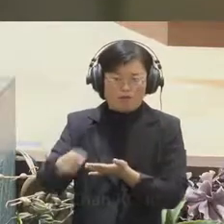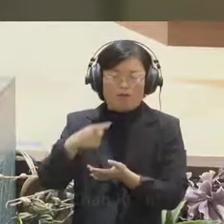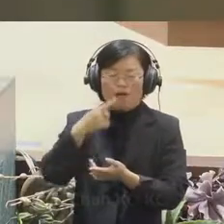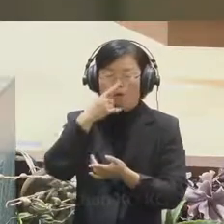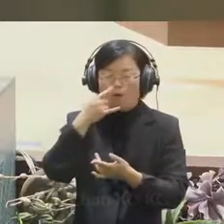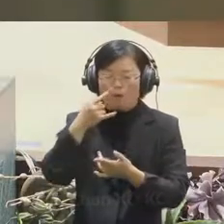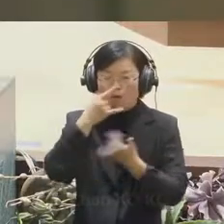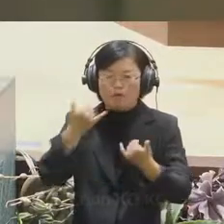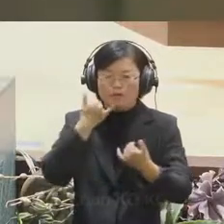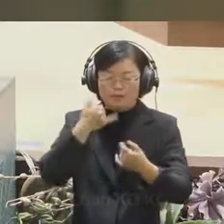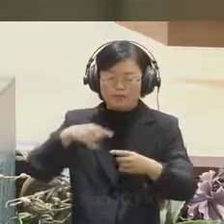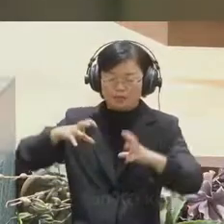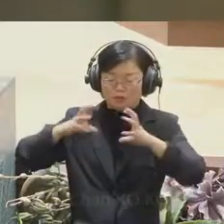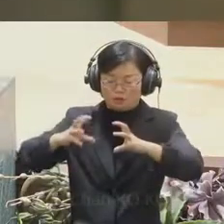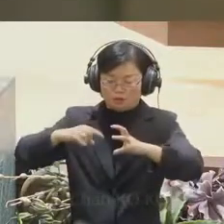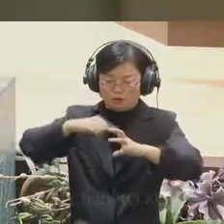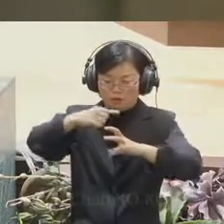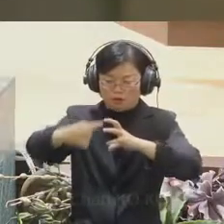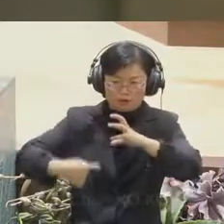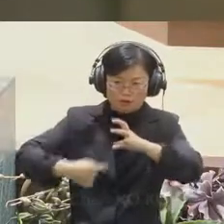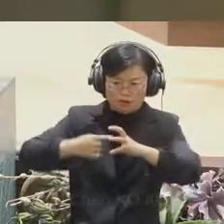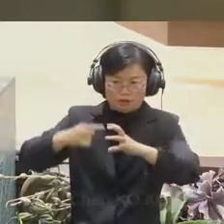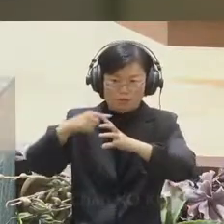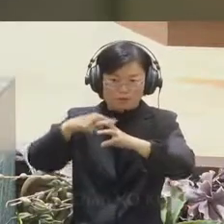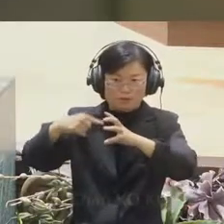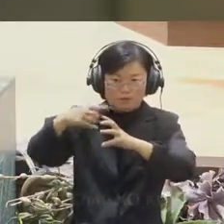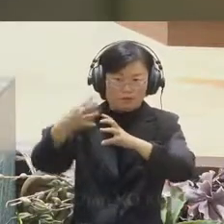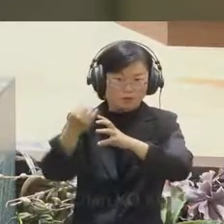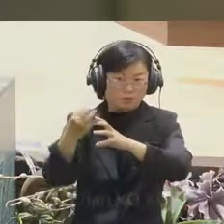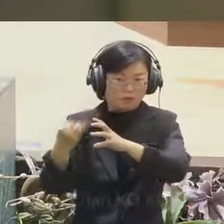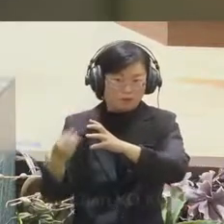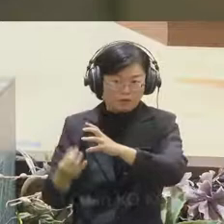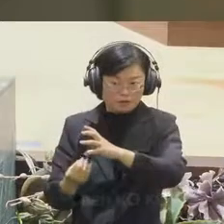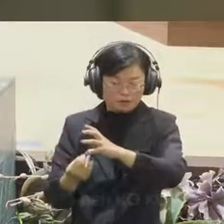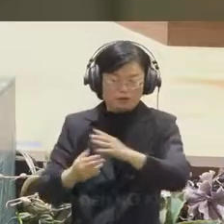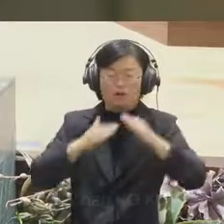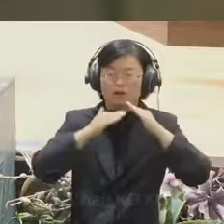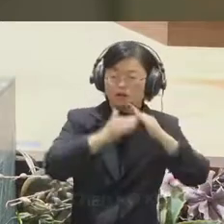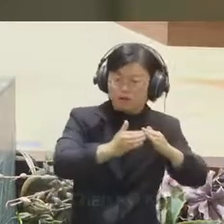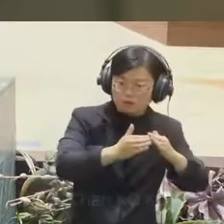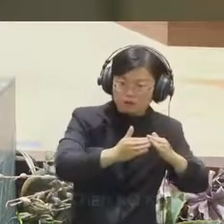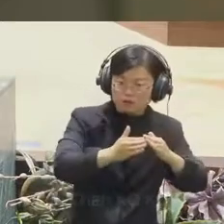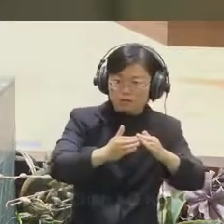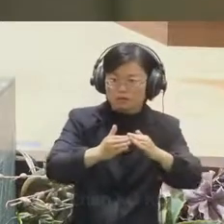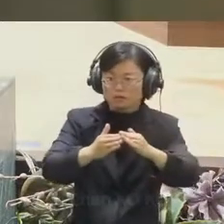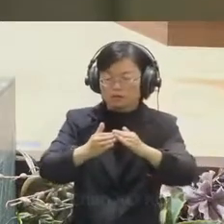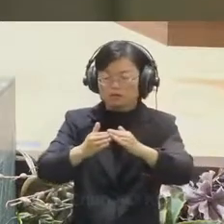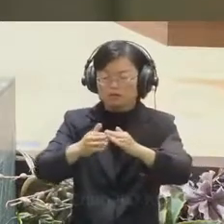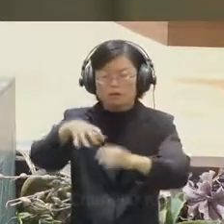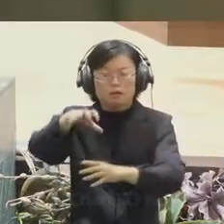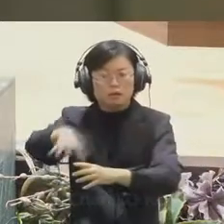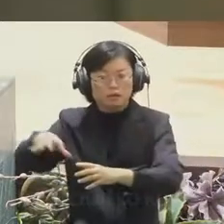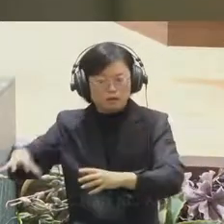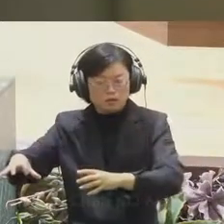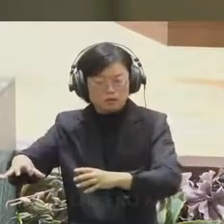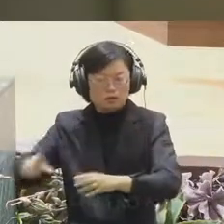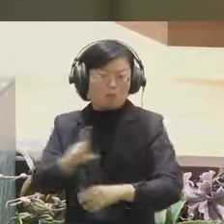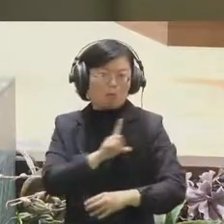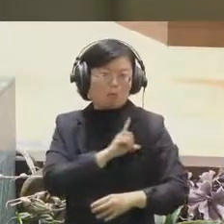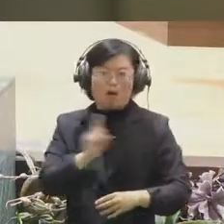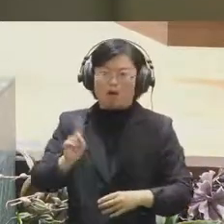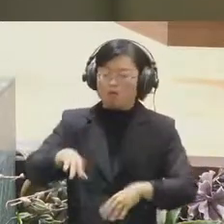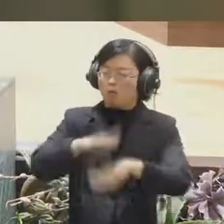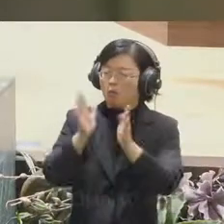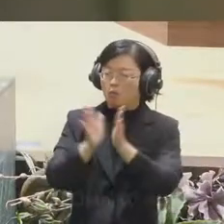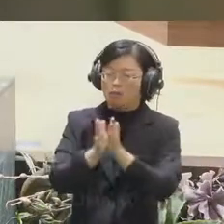and the state or city names or the standard English name of the townshed can be added automatically